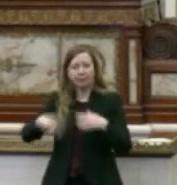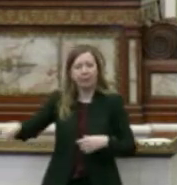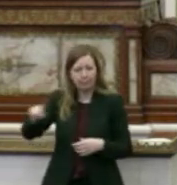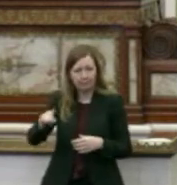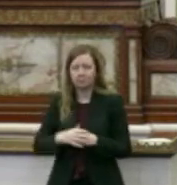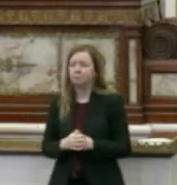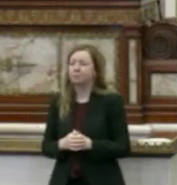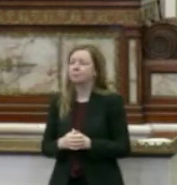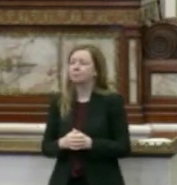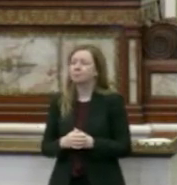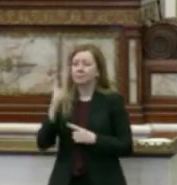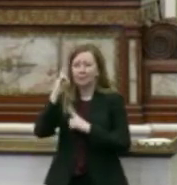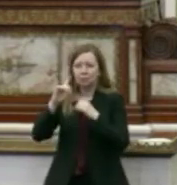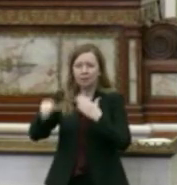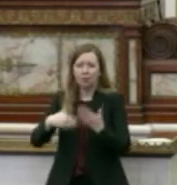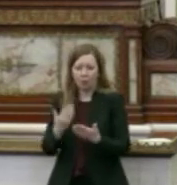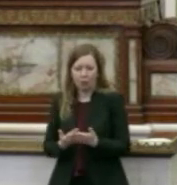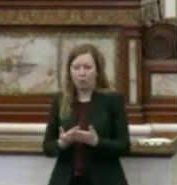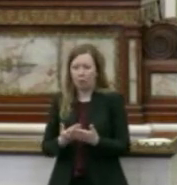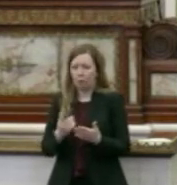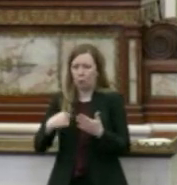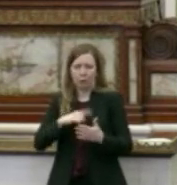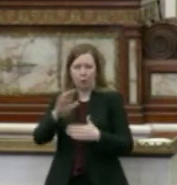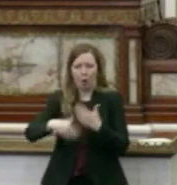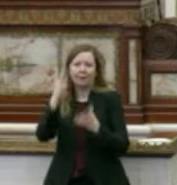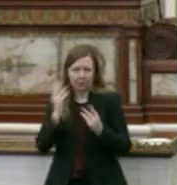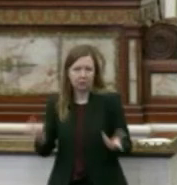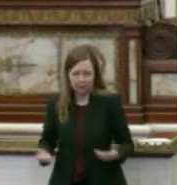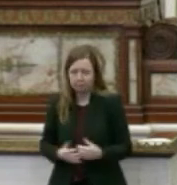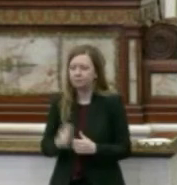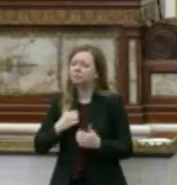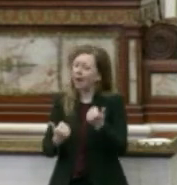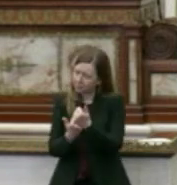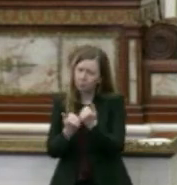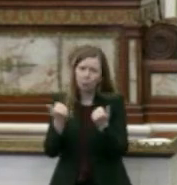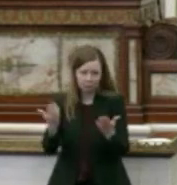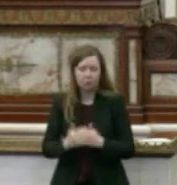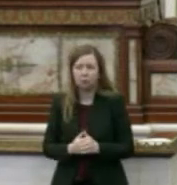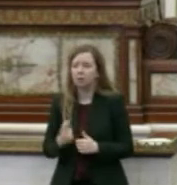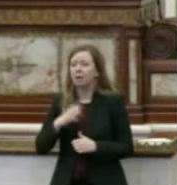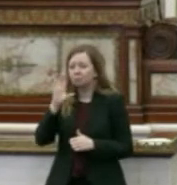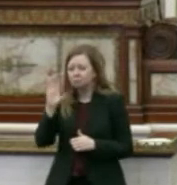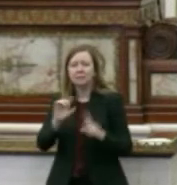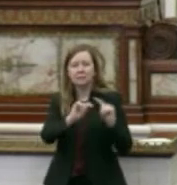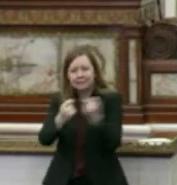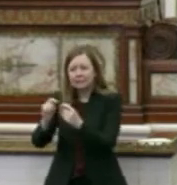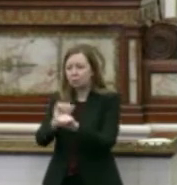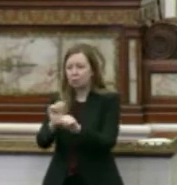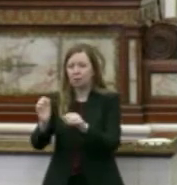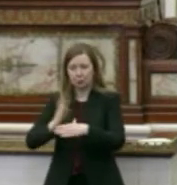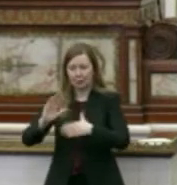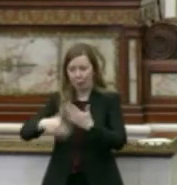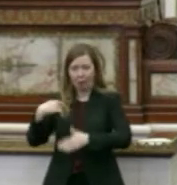of crisis, considering all of what we're all going through. So I support this resolution. I know that teamwork between all of us